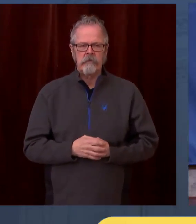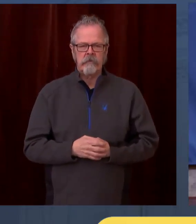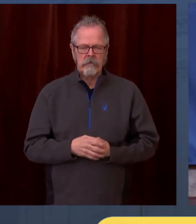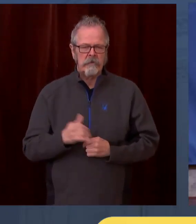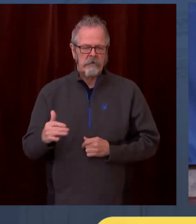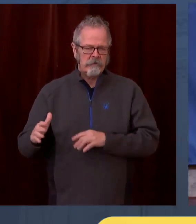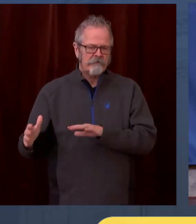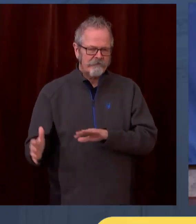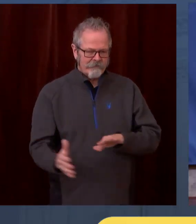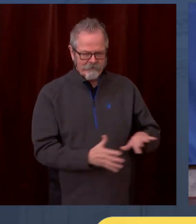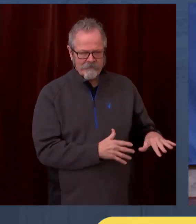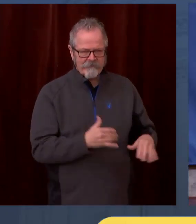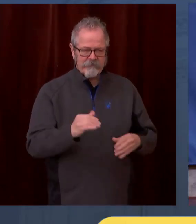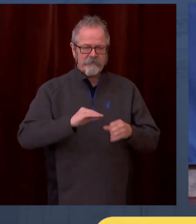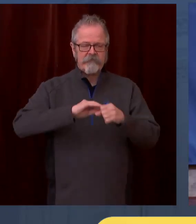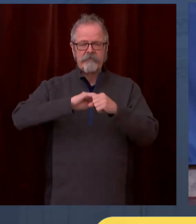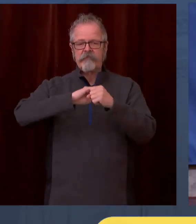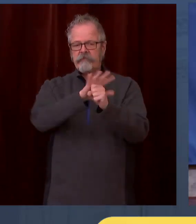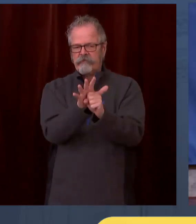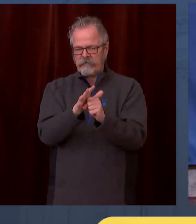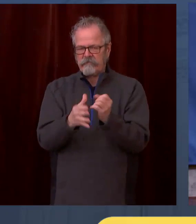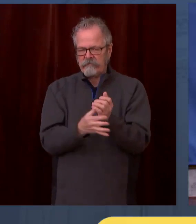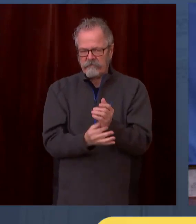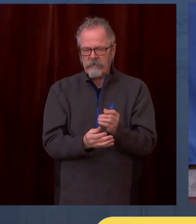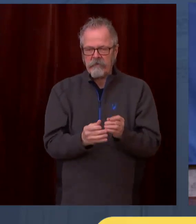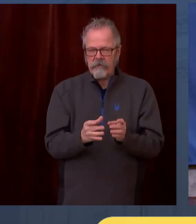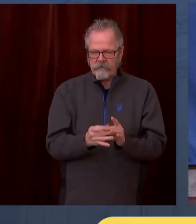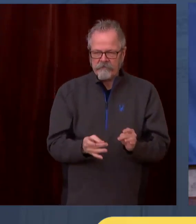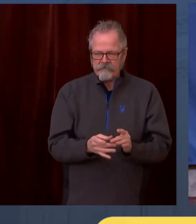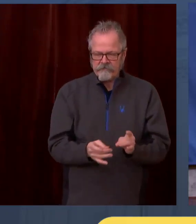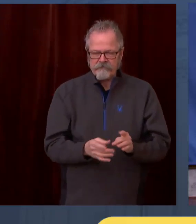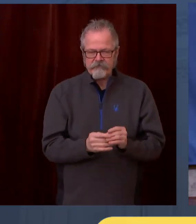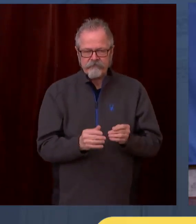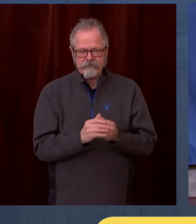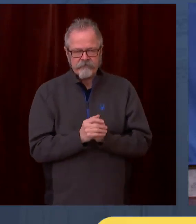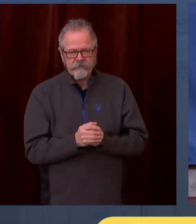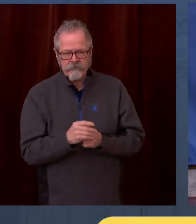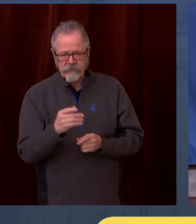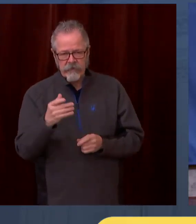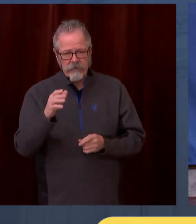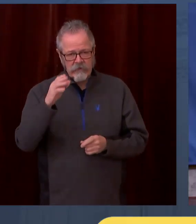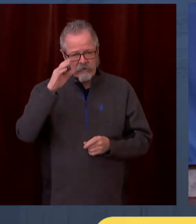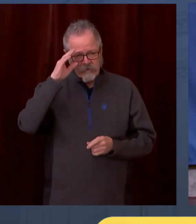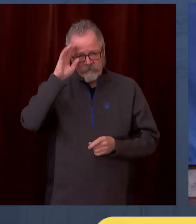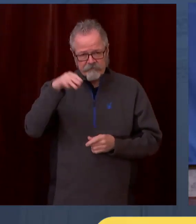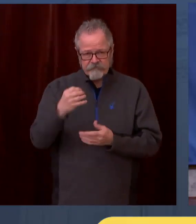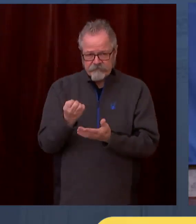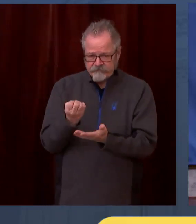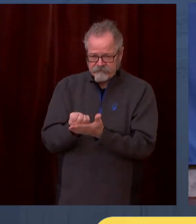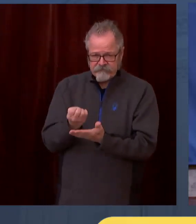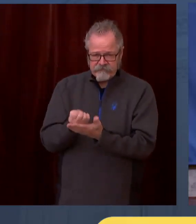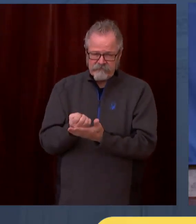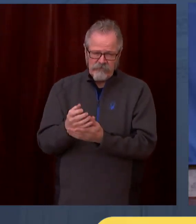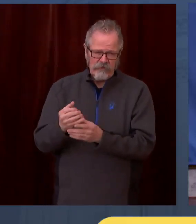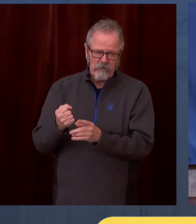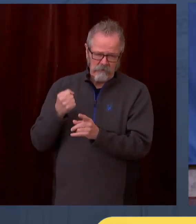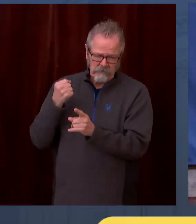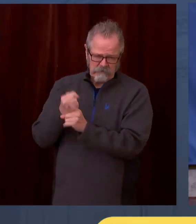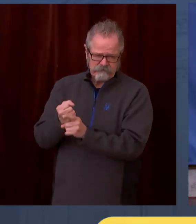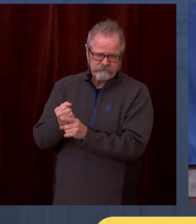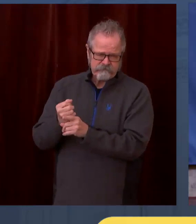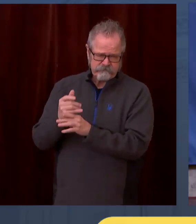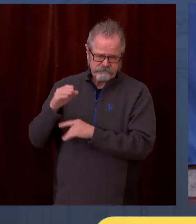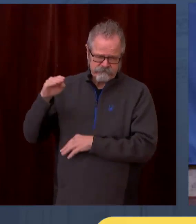as the economic toll of COVID continues to burden many Washingtonians, including tenants, obviously,